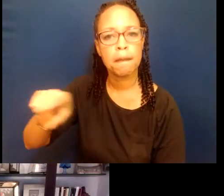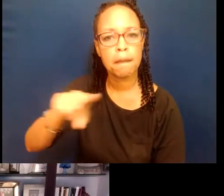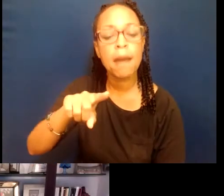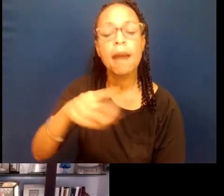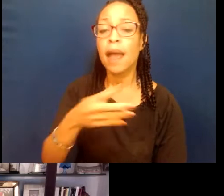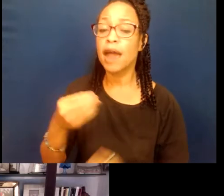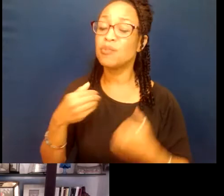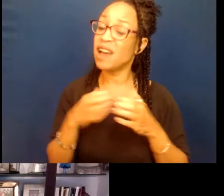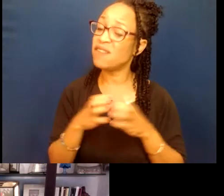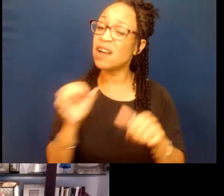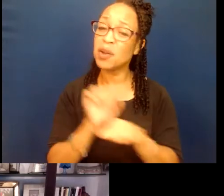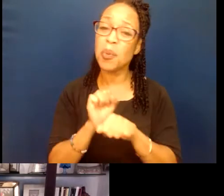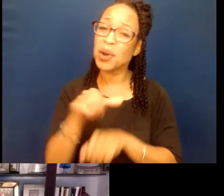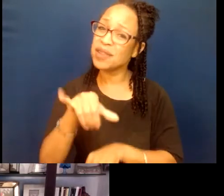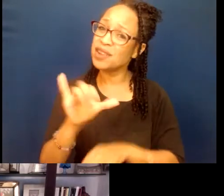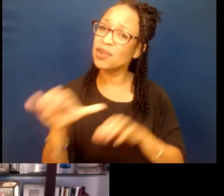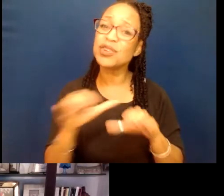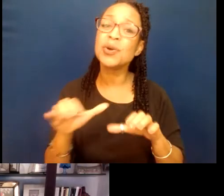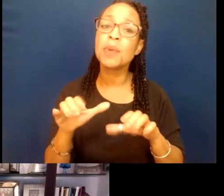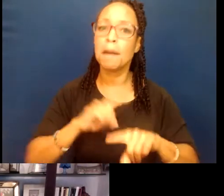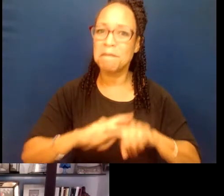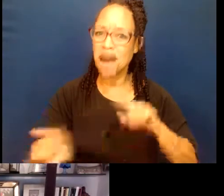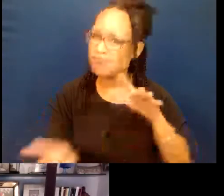still have a lot of work to do, but Latinos showed up.